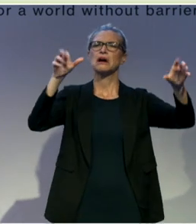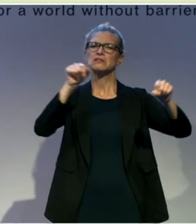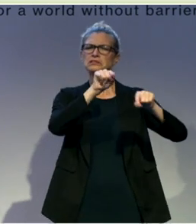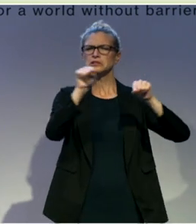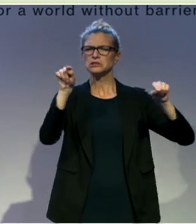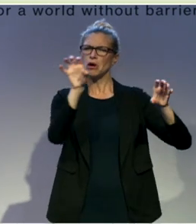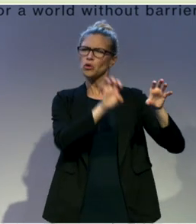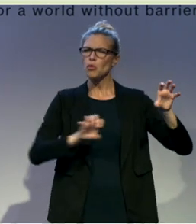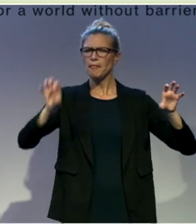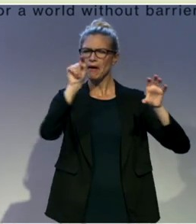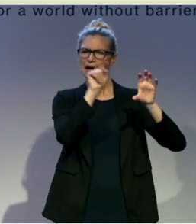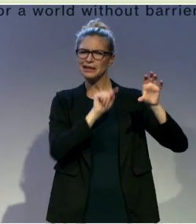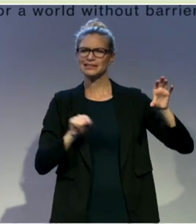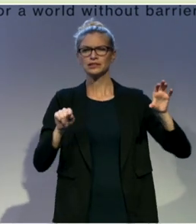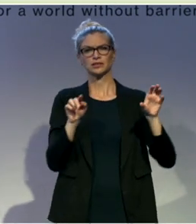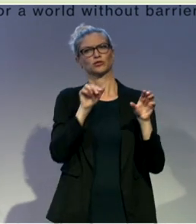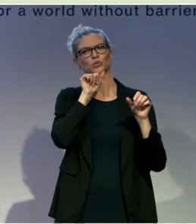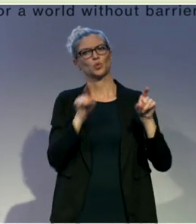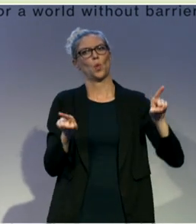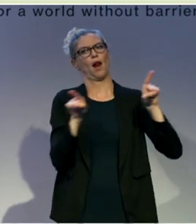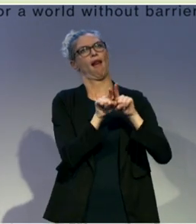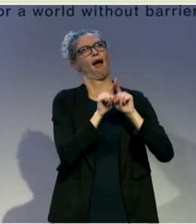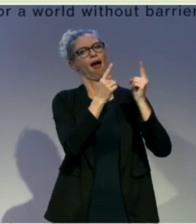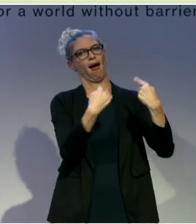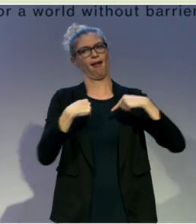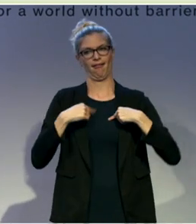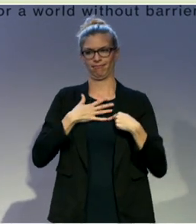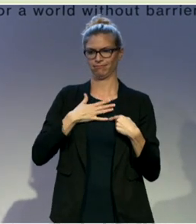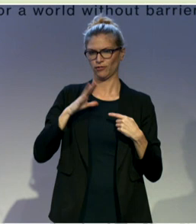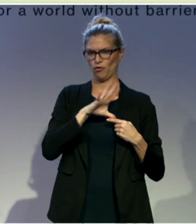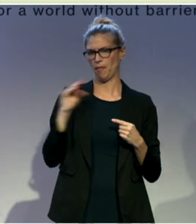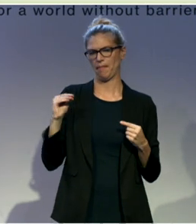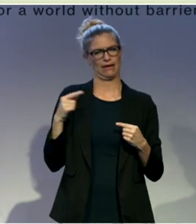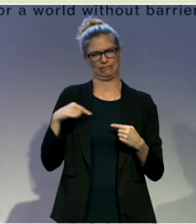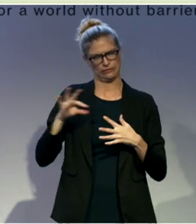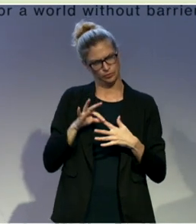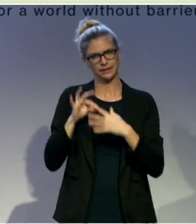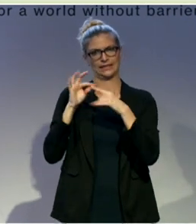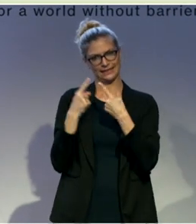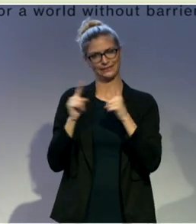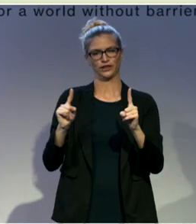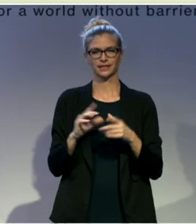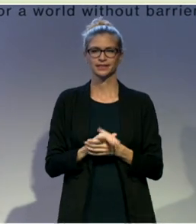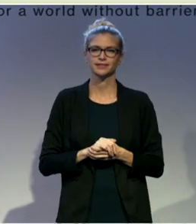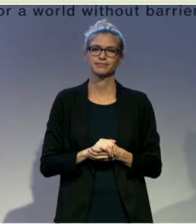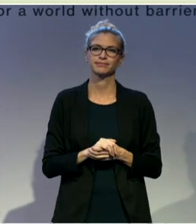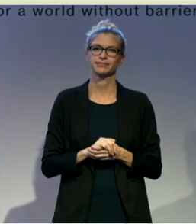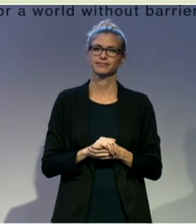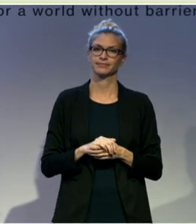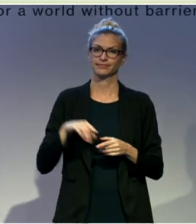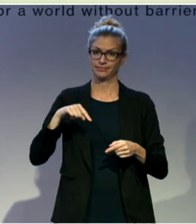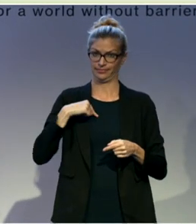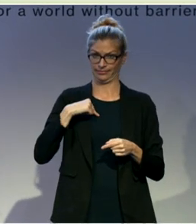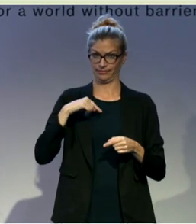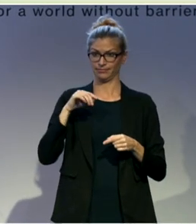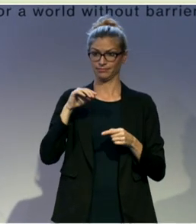not in this way, not how we have done it in a unique holistic concept. I think